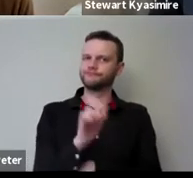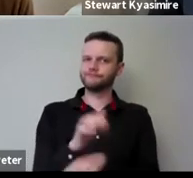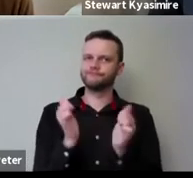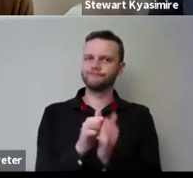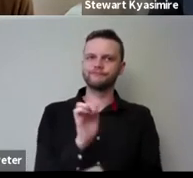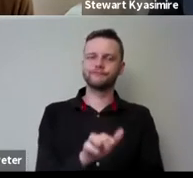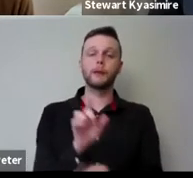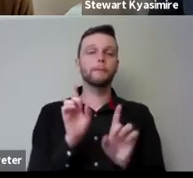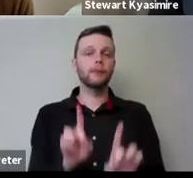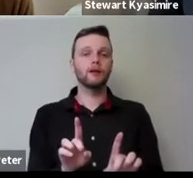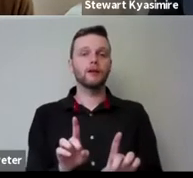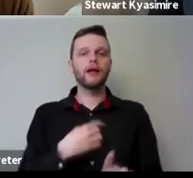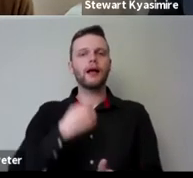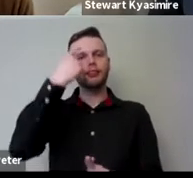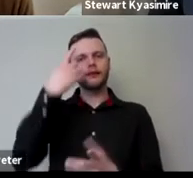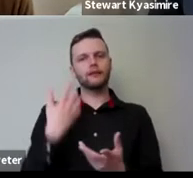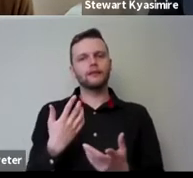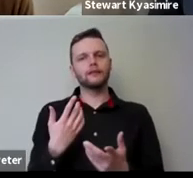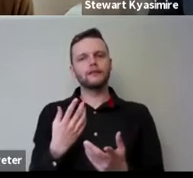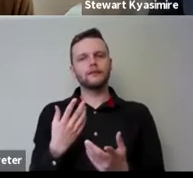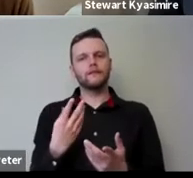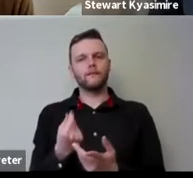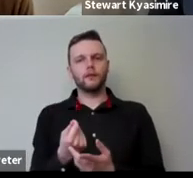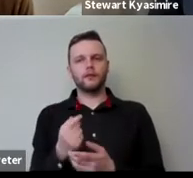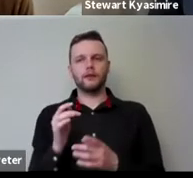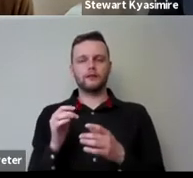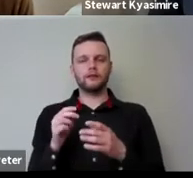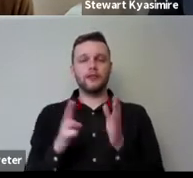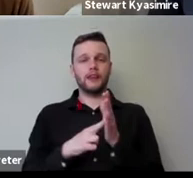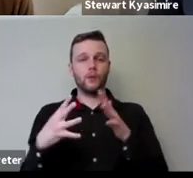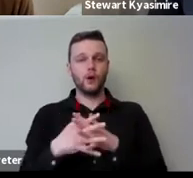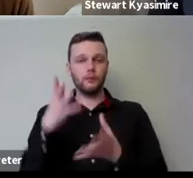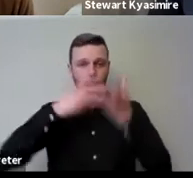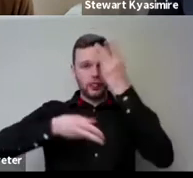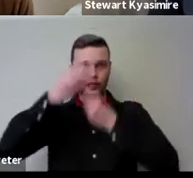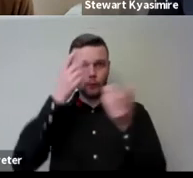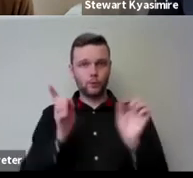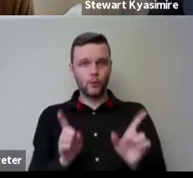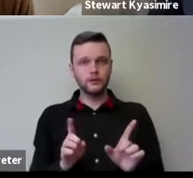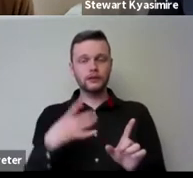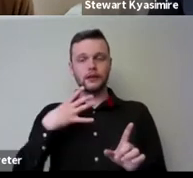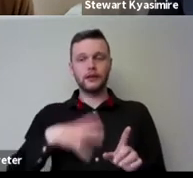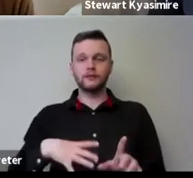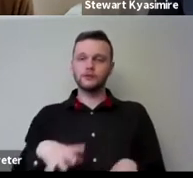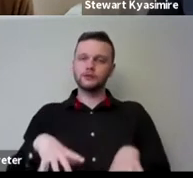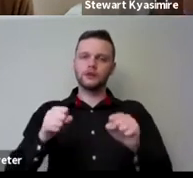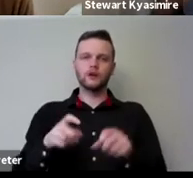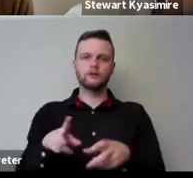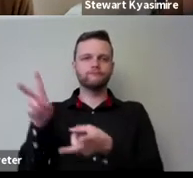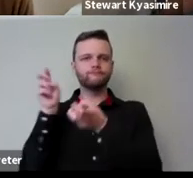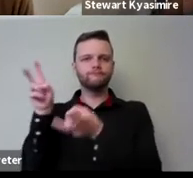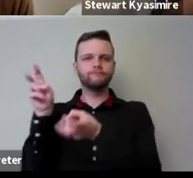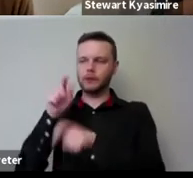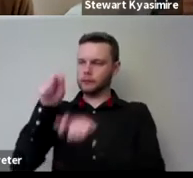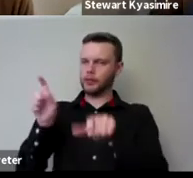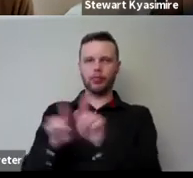but um i think what these networks are learning now is they need to start to to listen to people like